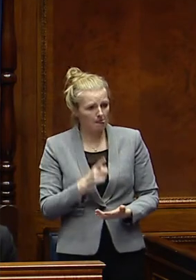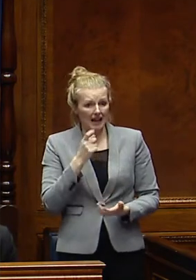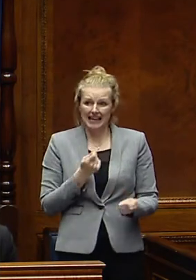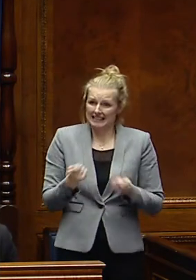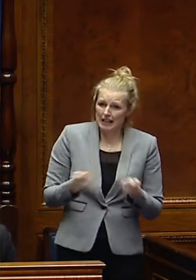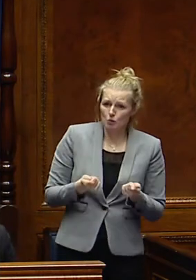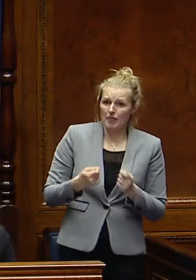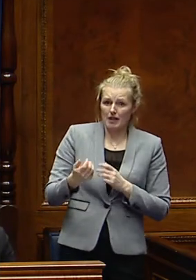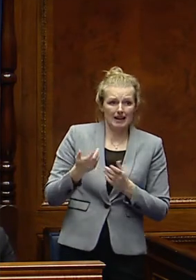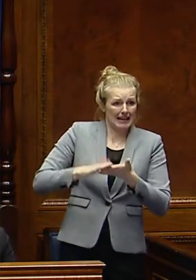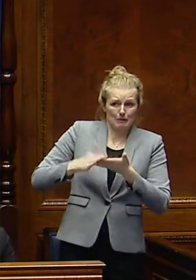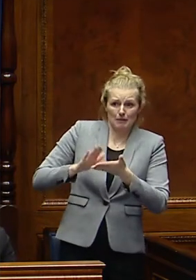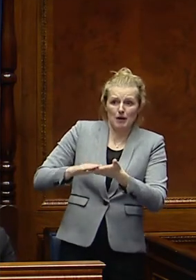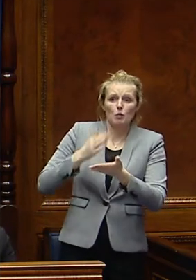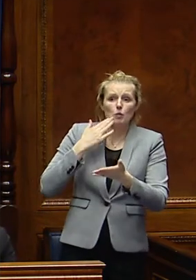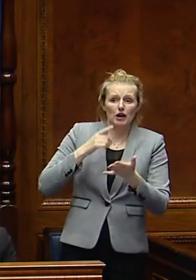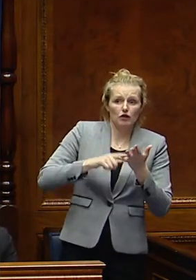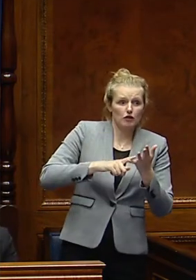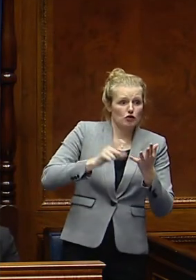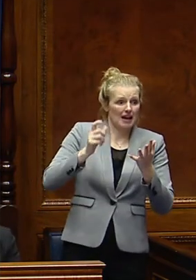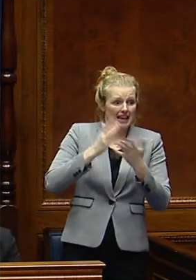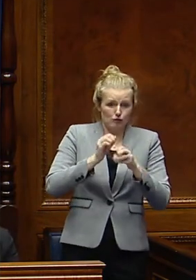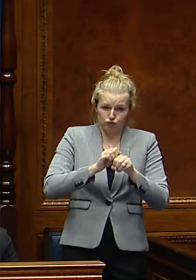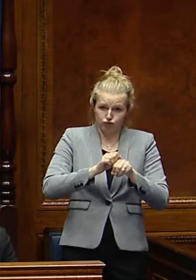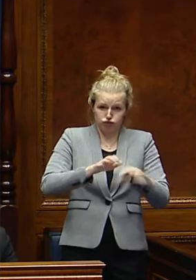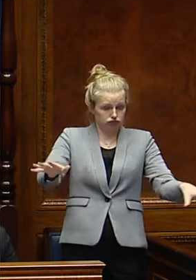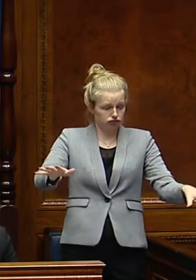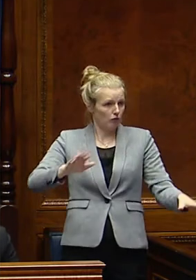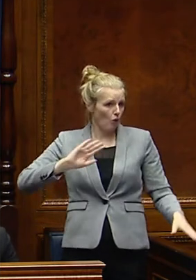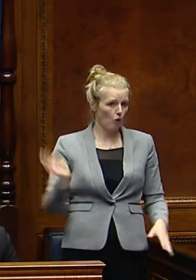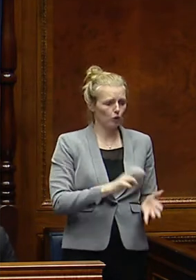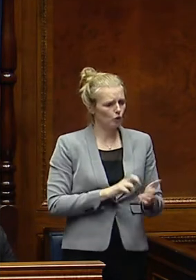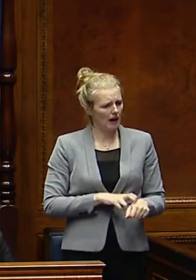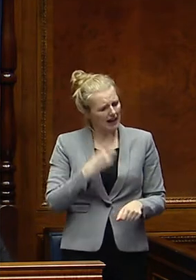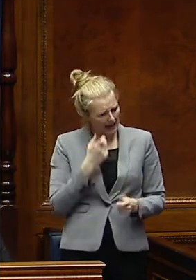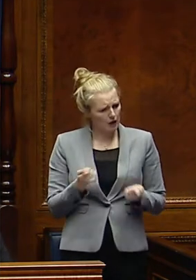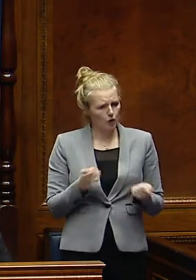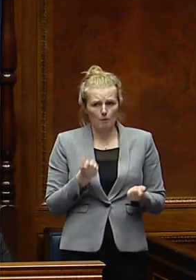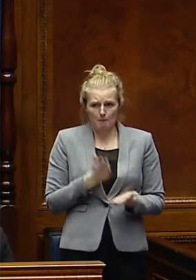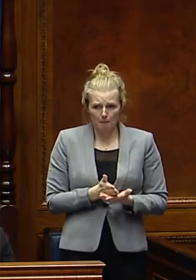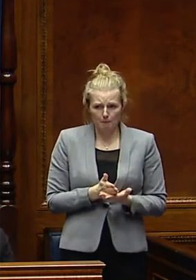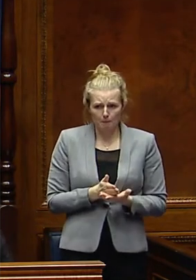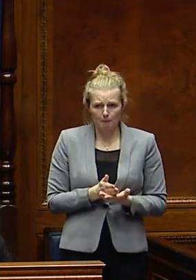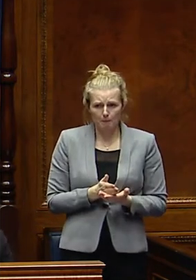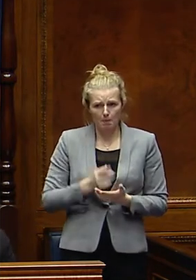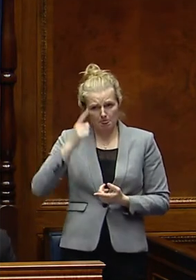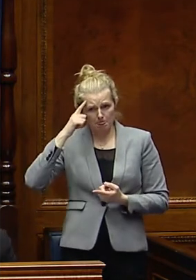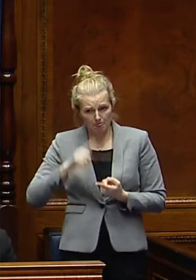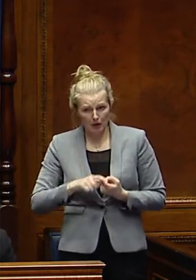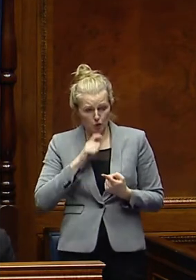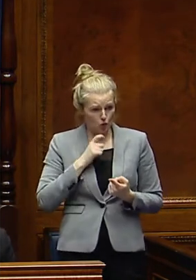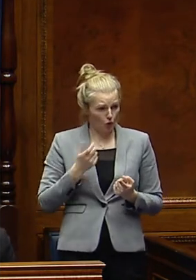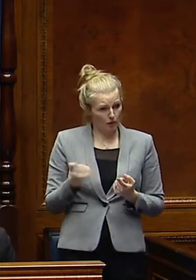of claims when universal credit is fully rolled out across Northern Ireland in respect of new claimants and those on legacy